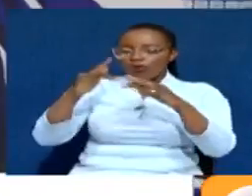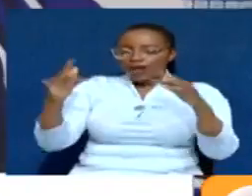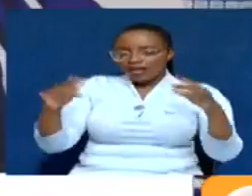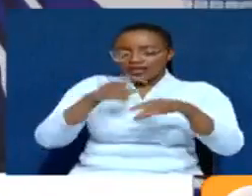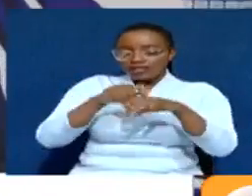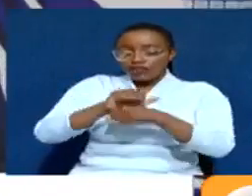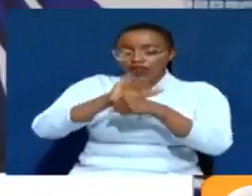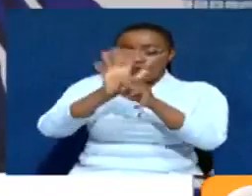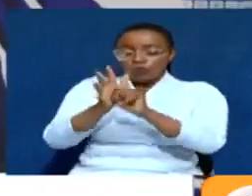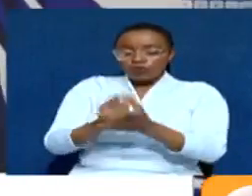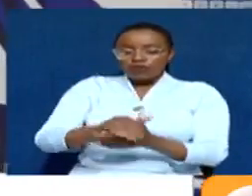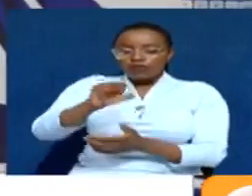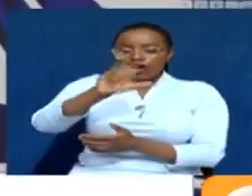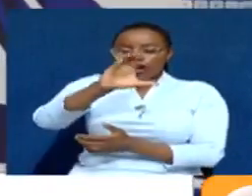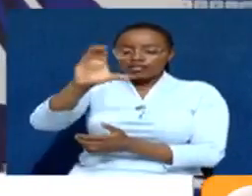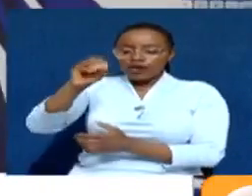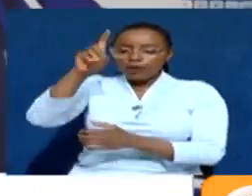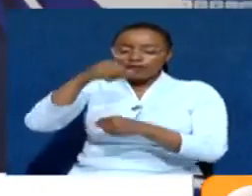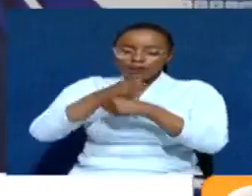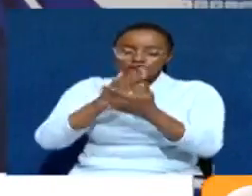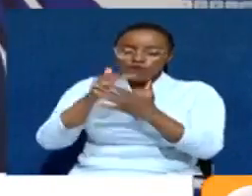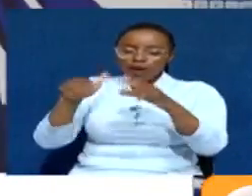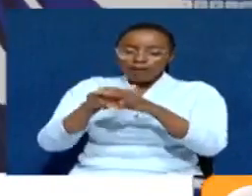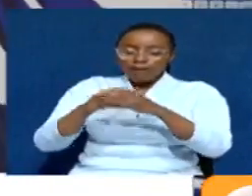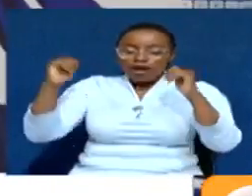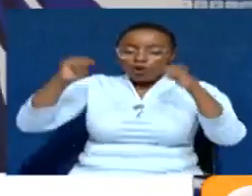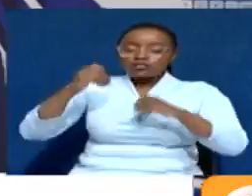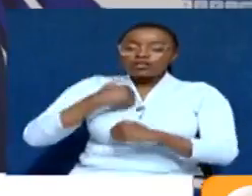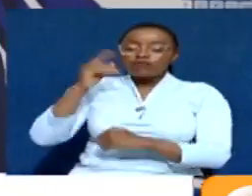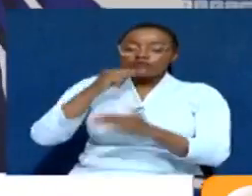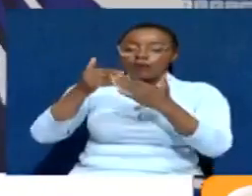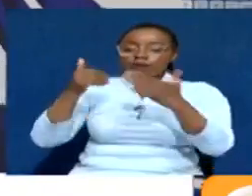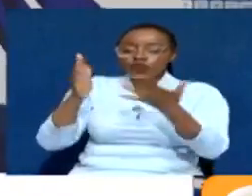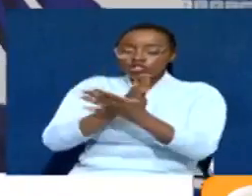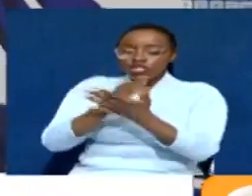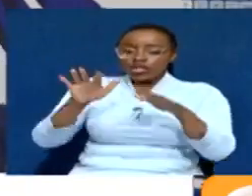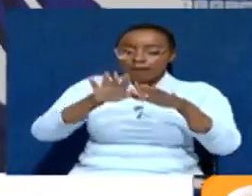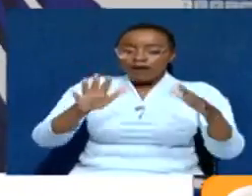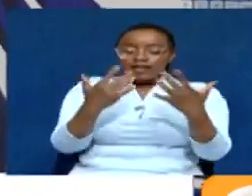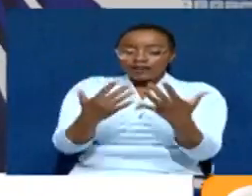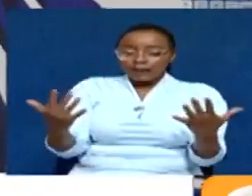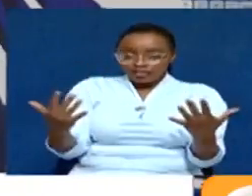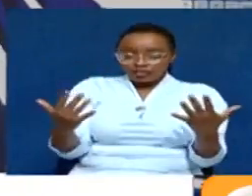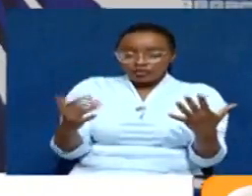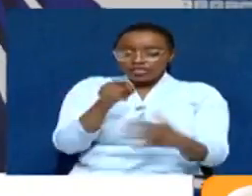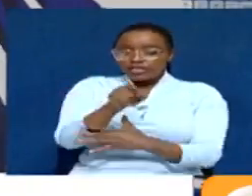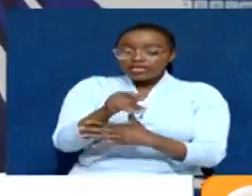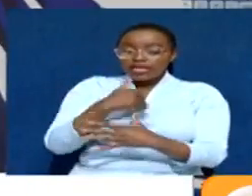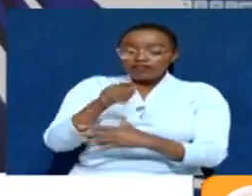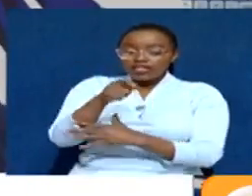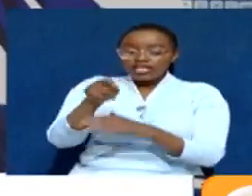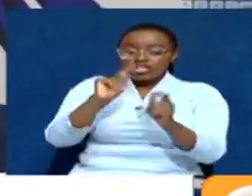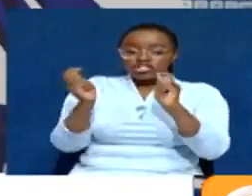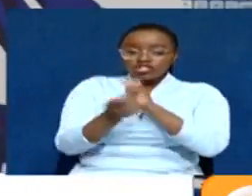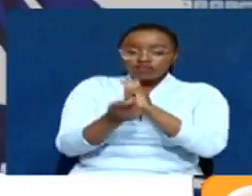pandemic. A SACO must ensure that a member has given consent prior to sharing marketing materials. This is some of the key